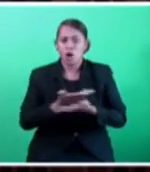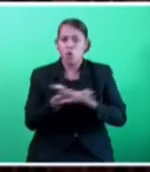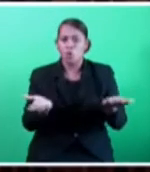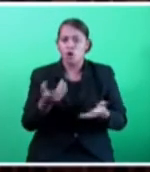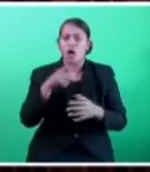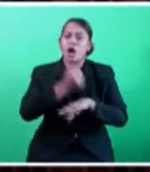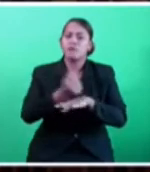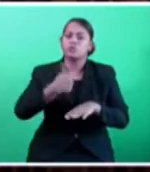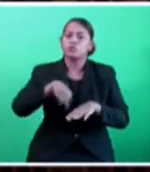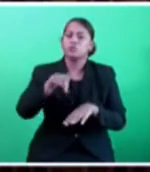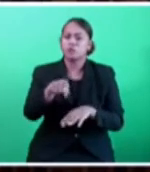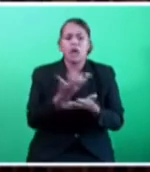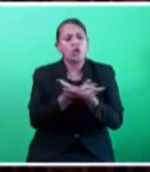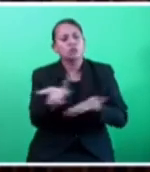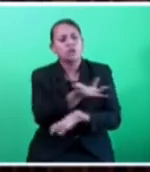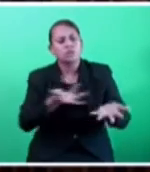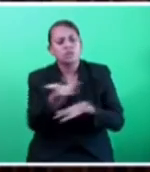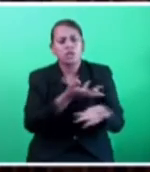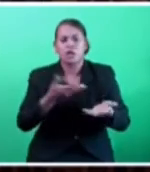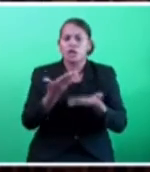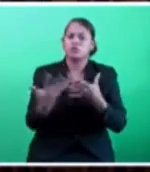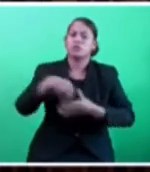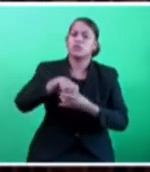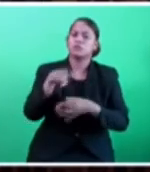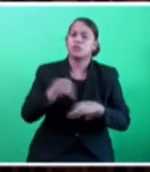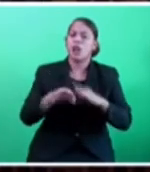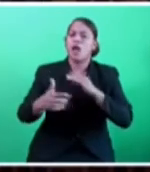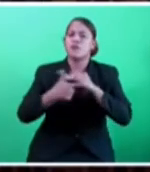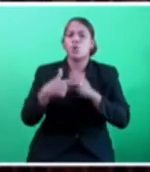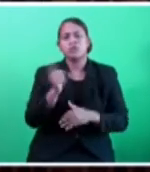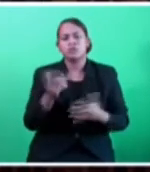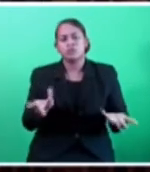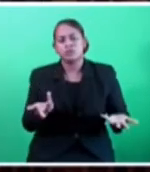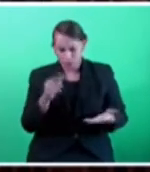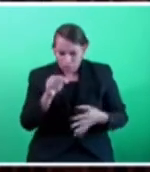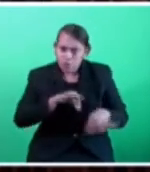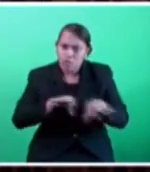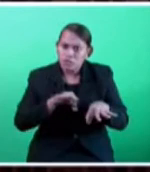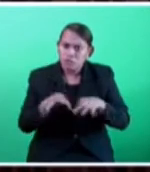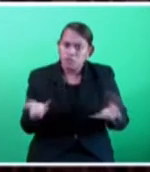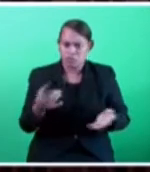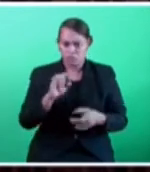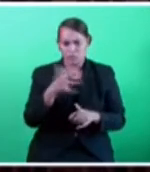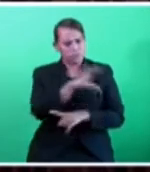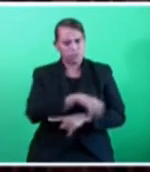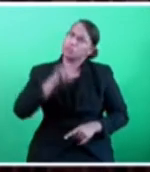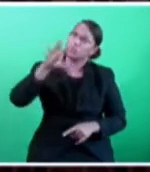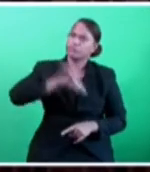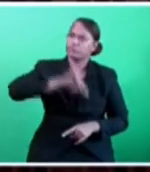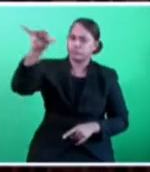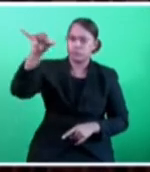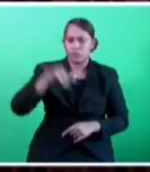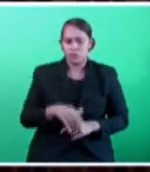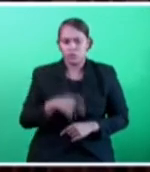consulted or involved in this initiative, rather than just taking them overseas to be